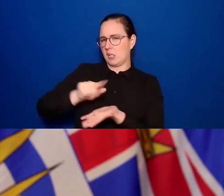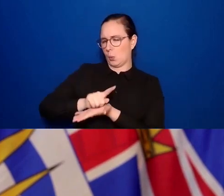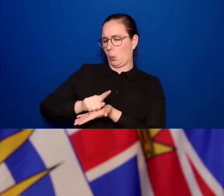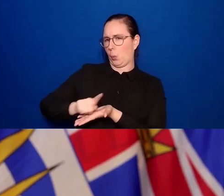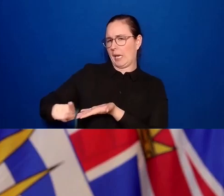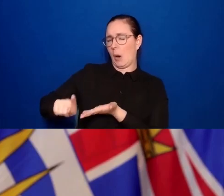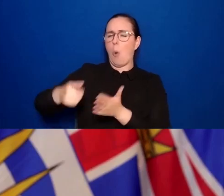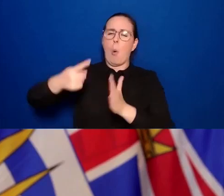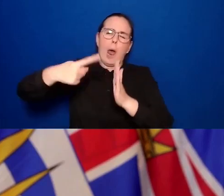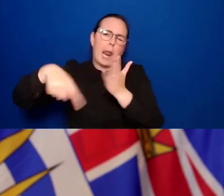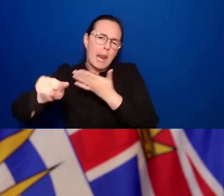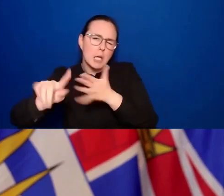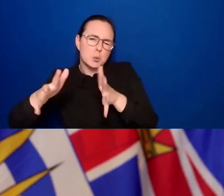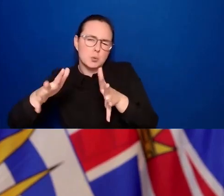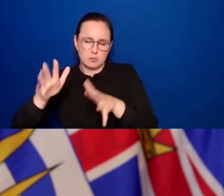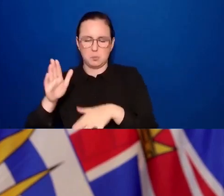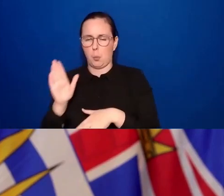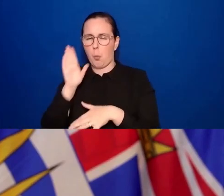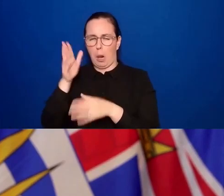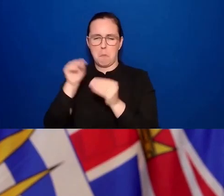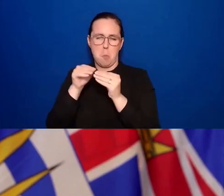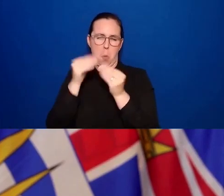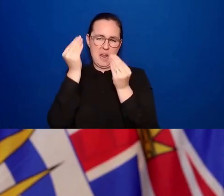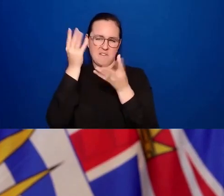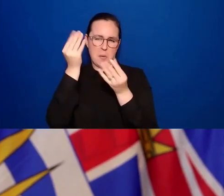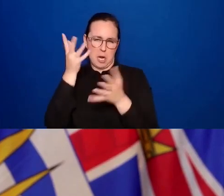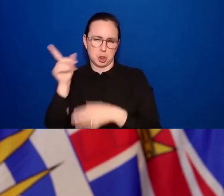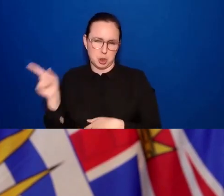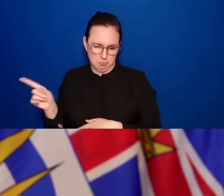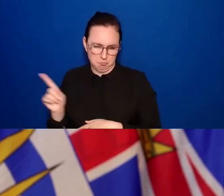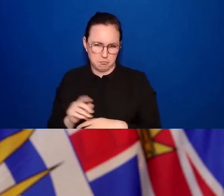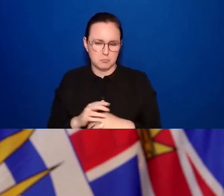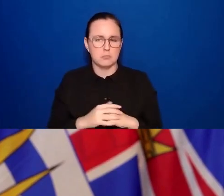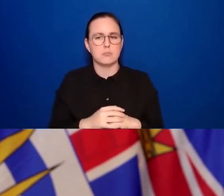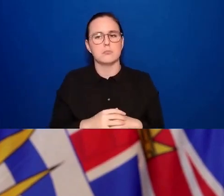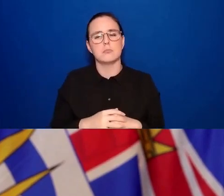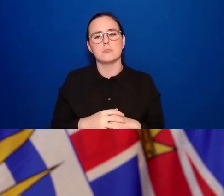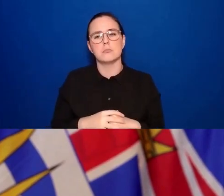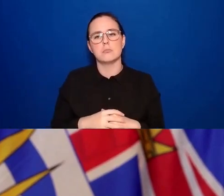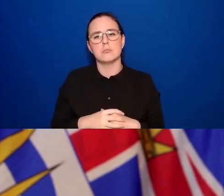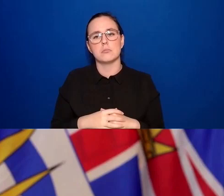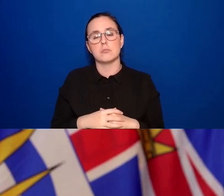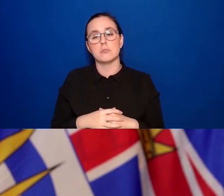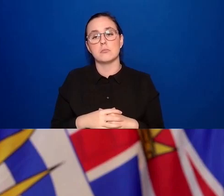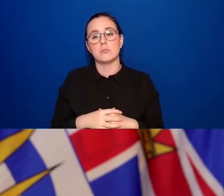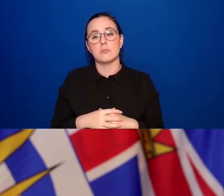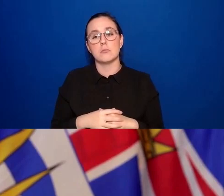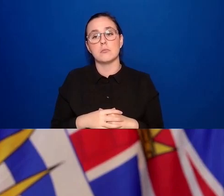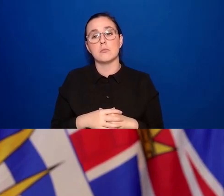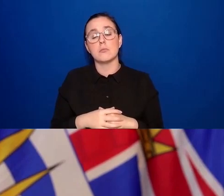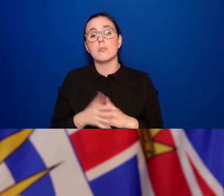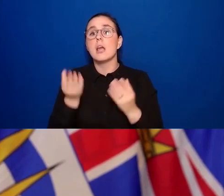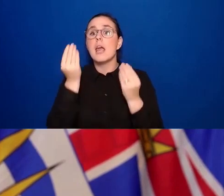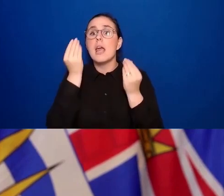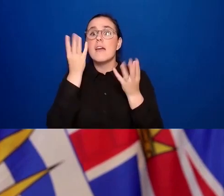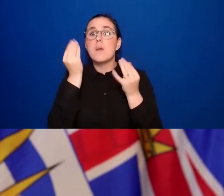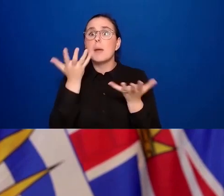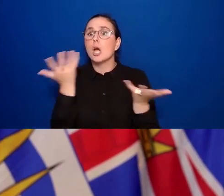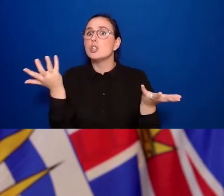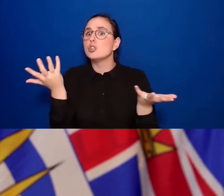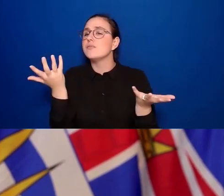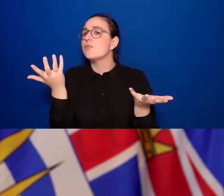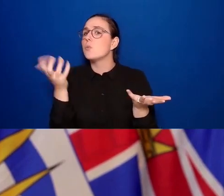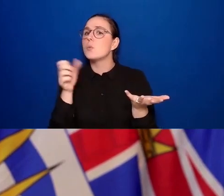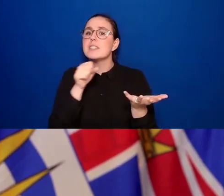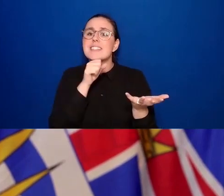The information and the data around what's the optimal level for seniors in long-term care. As you know, we've been